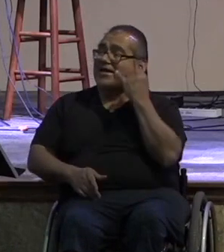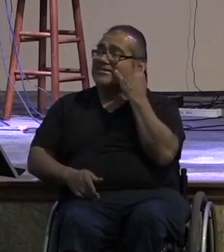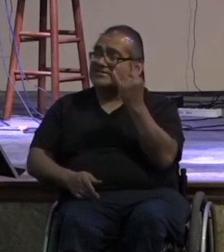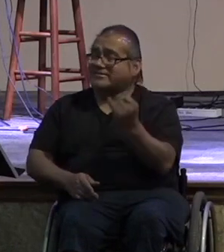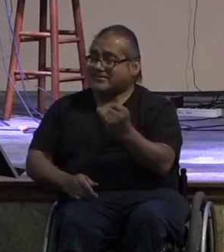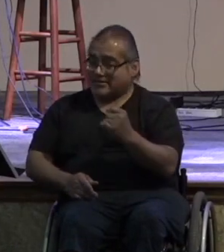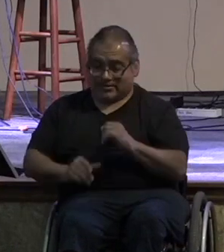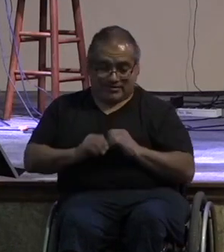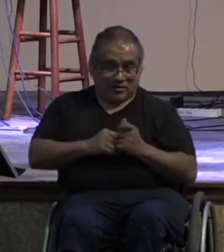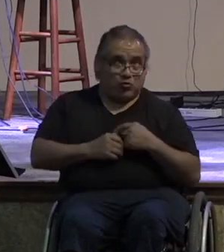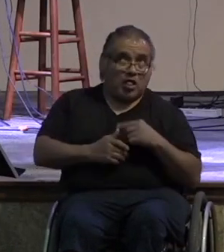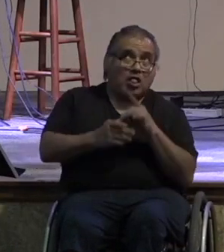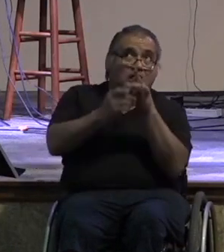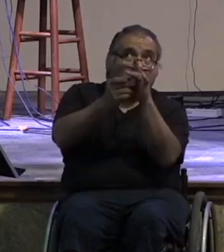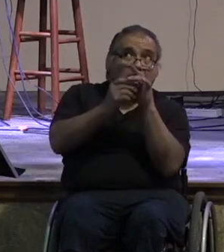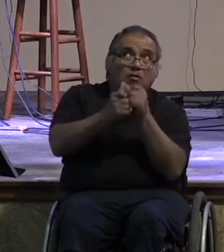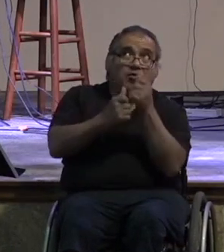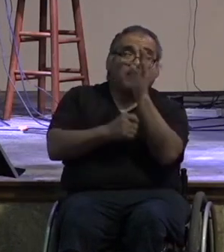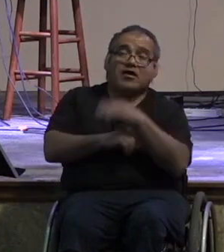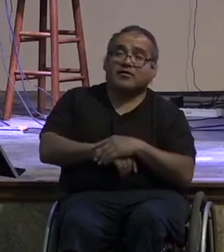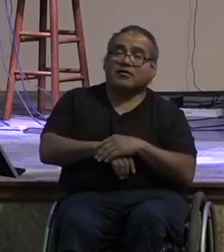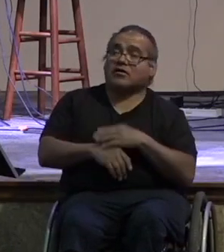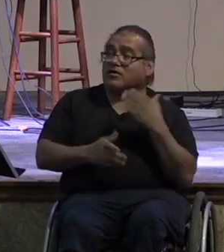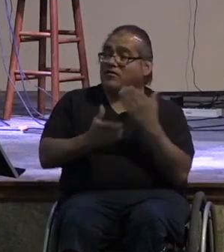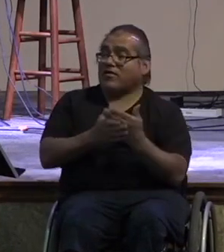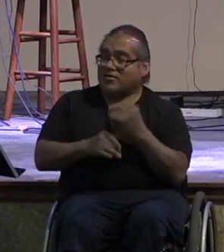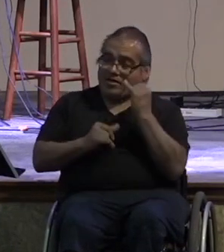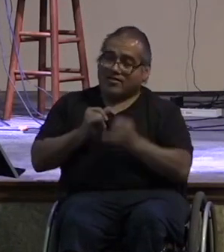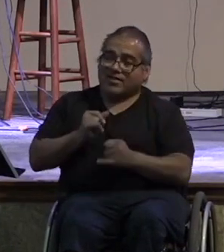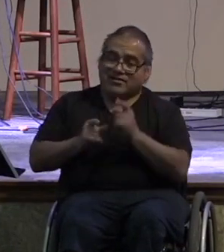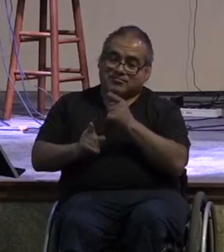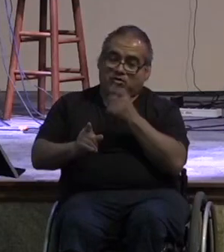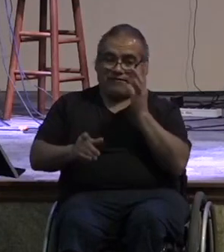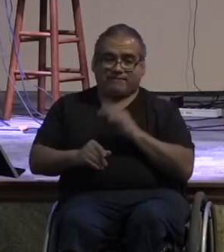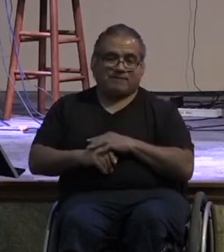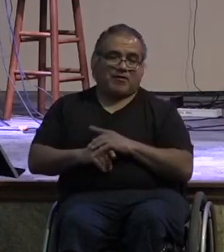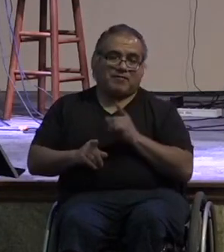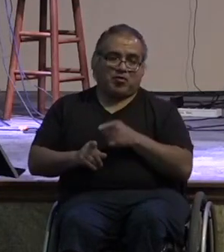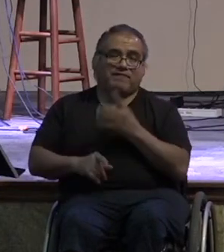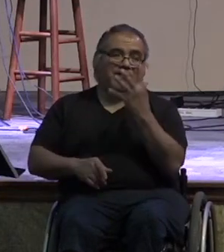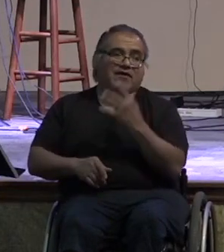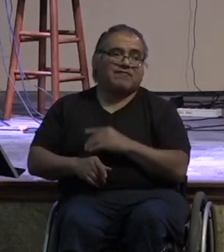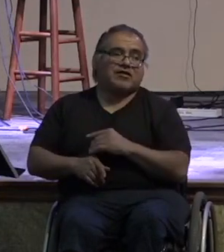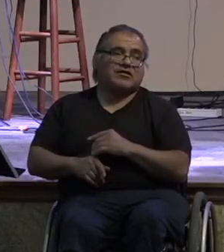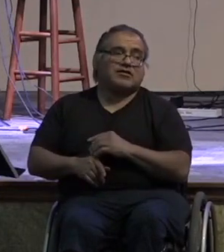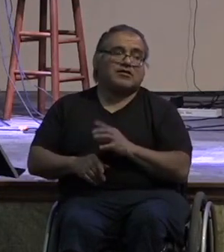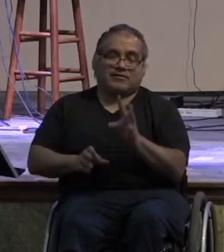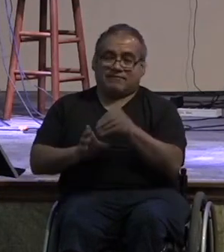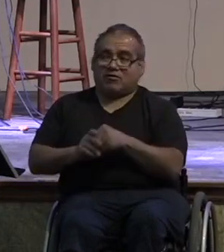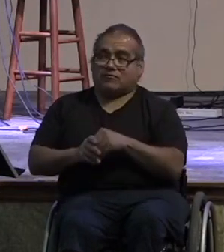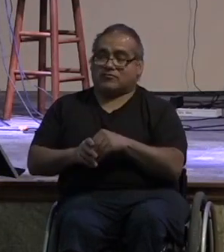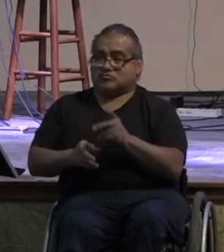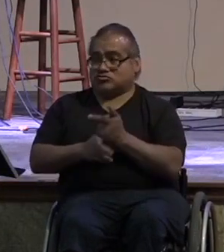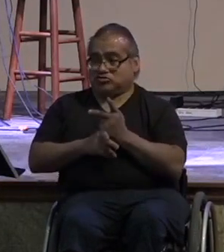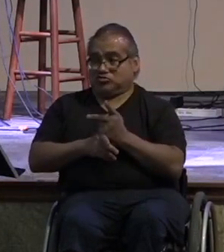okay we've arrived thankfully at our last point this morning point five engaging in stewardship brings